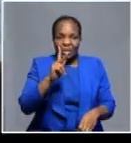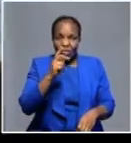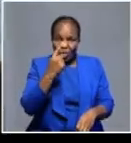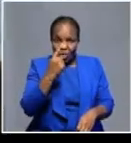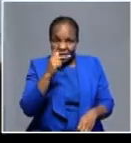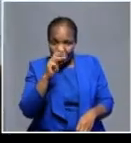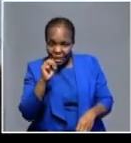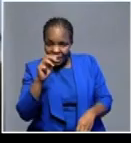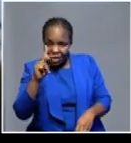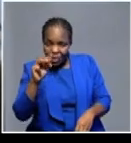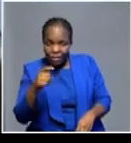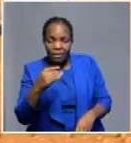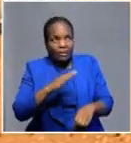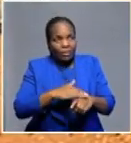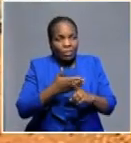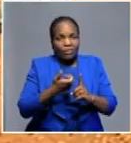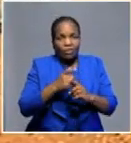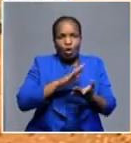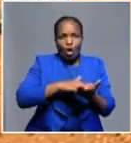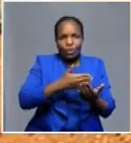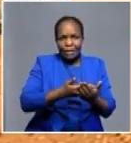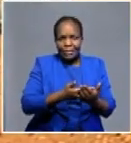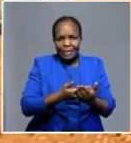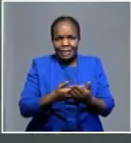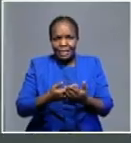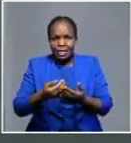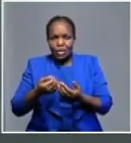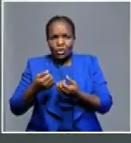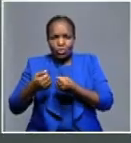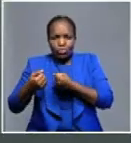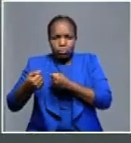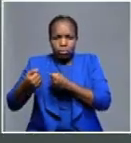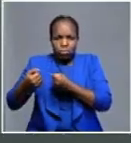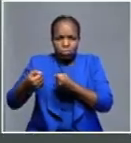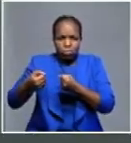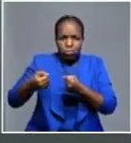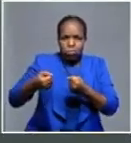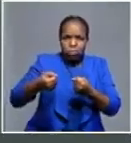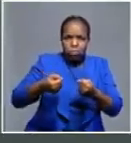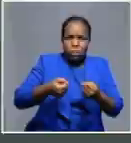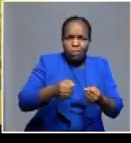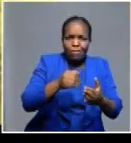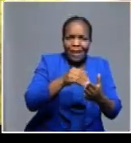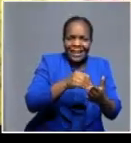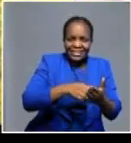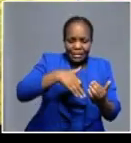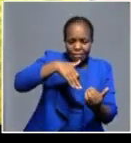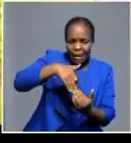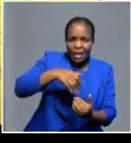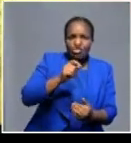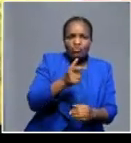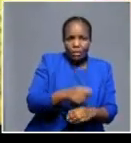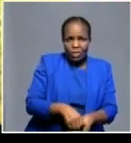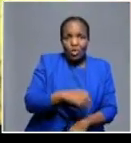for instance, those who are traveling from Otapi to Oranyamund, they have to travel 1,800 kilometers.